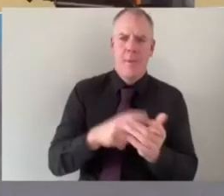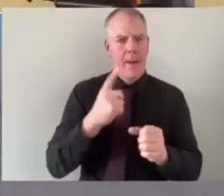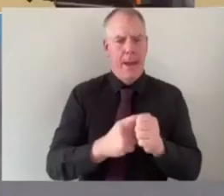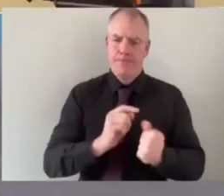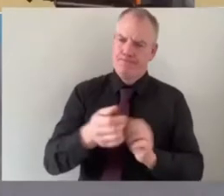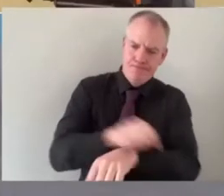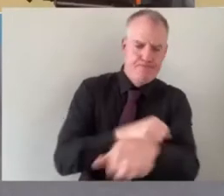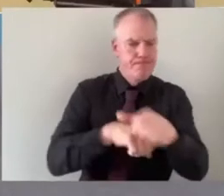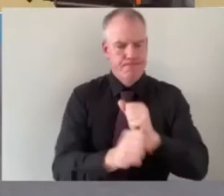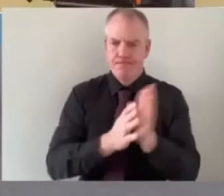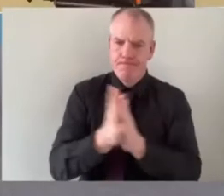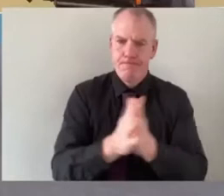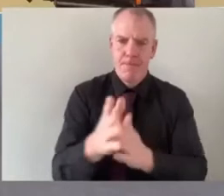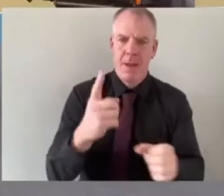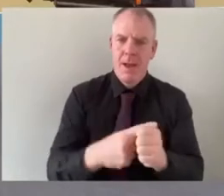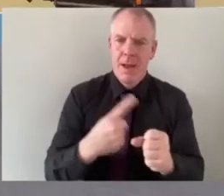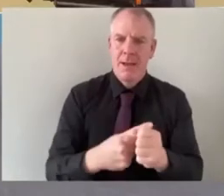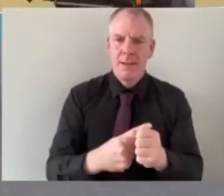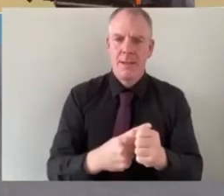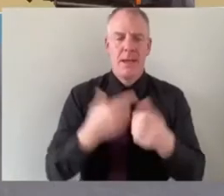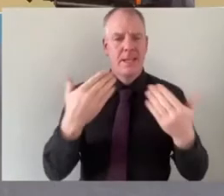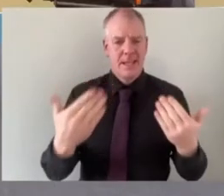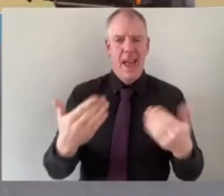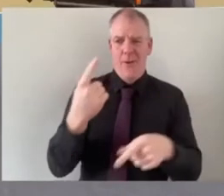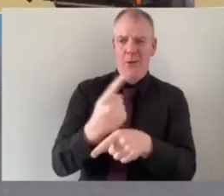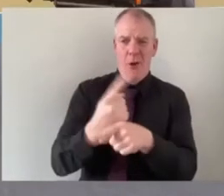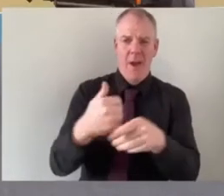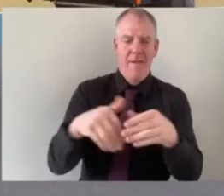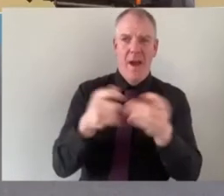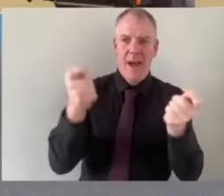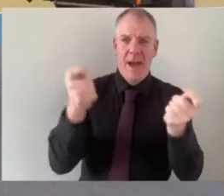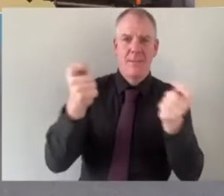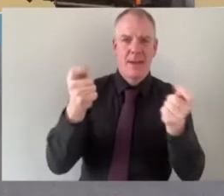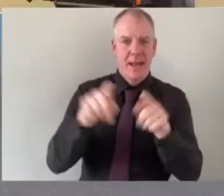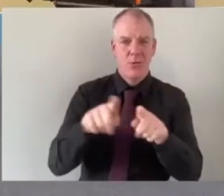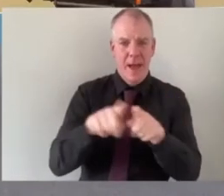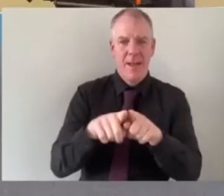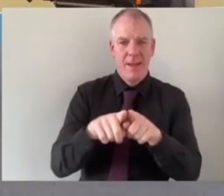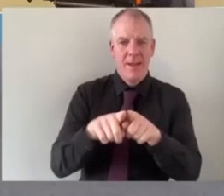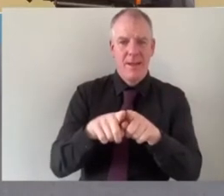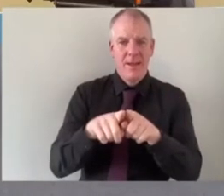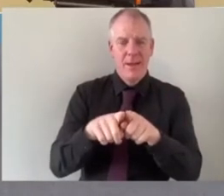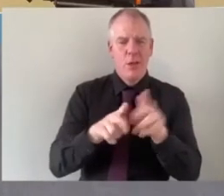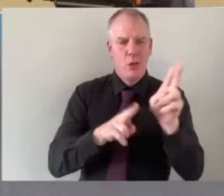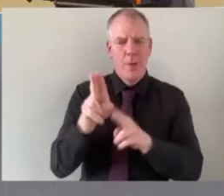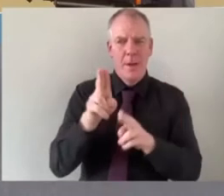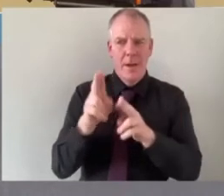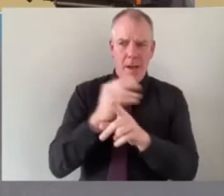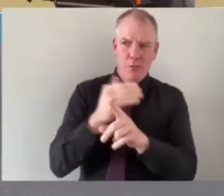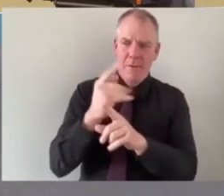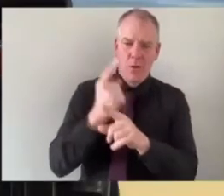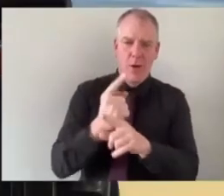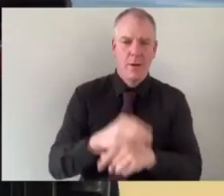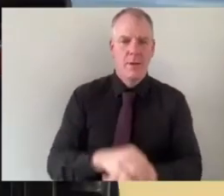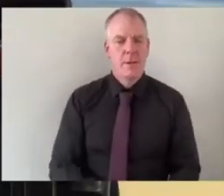it's kind of weird that that doesn't well it's now starting to exist within the you know administration side of sport it's something you know that should be worked on as well um maura